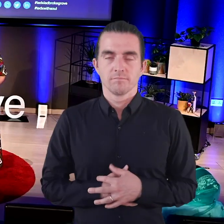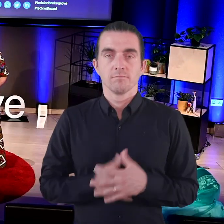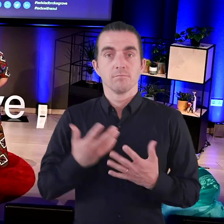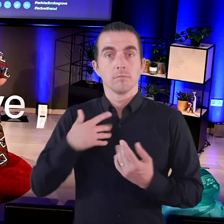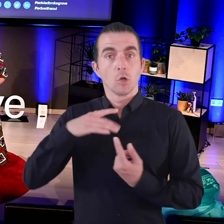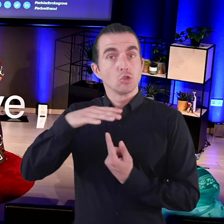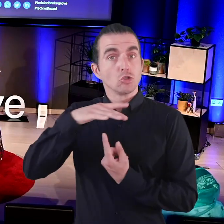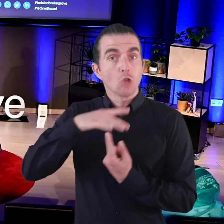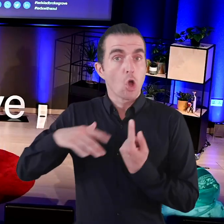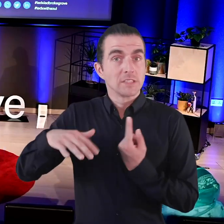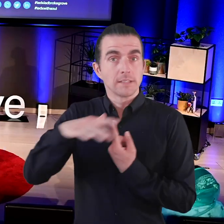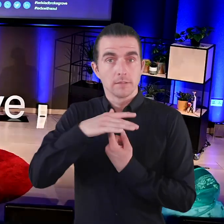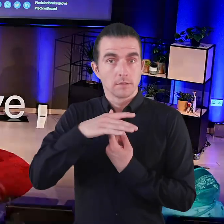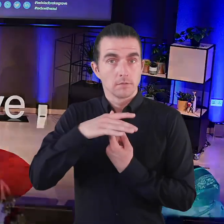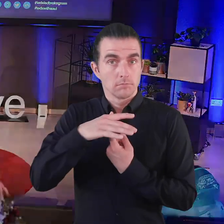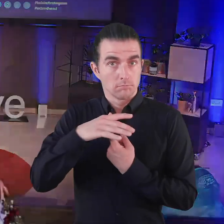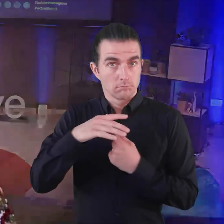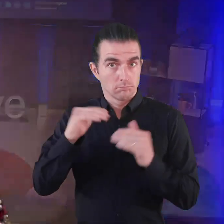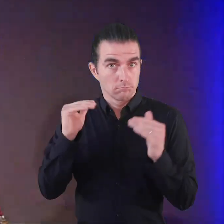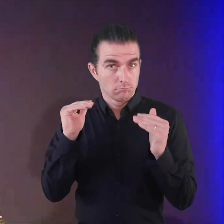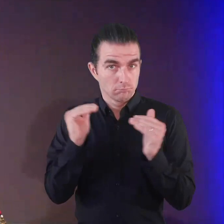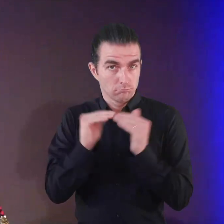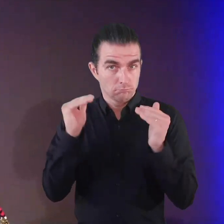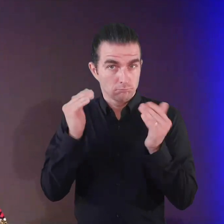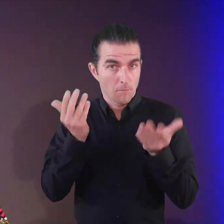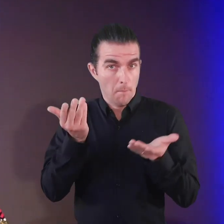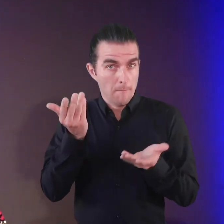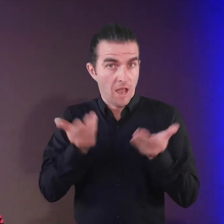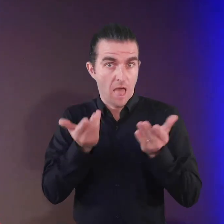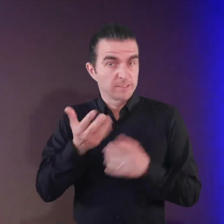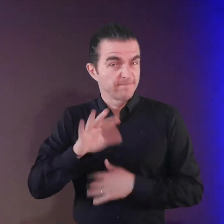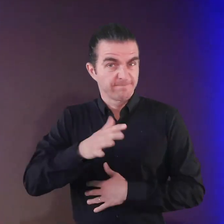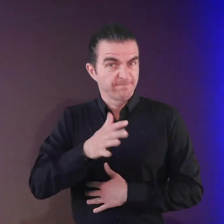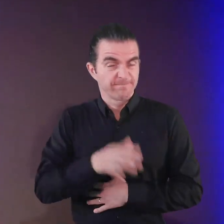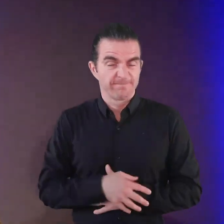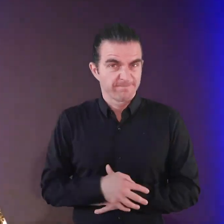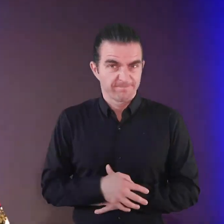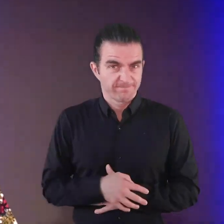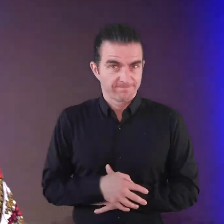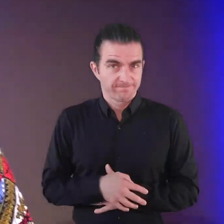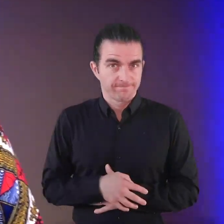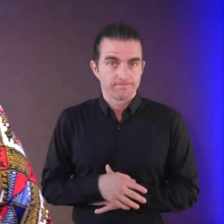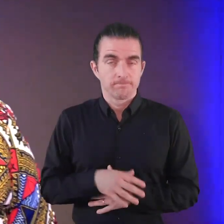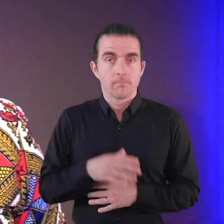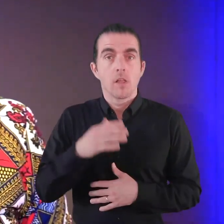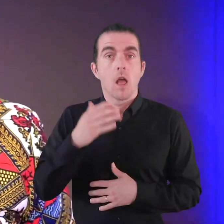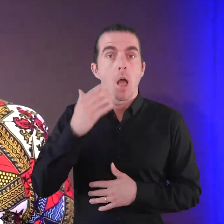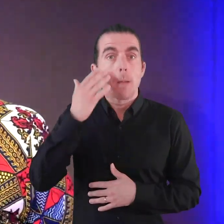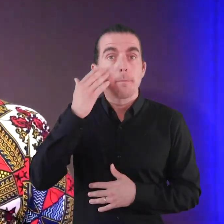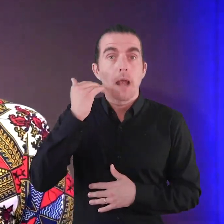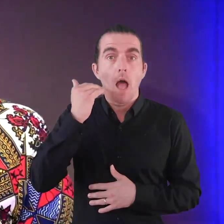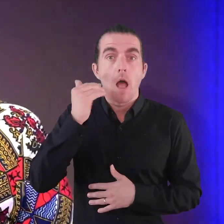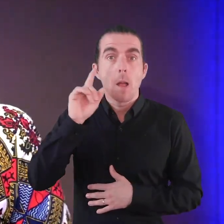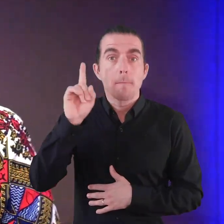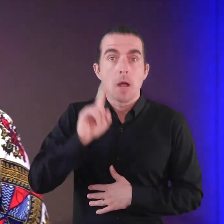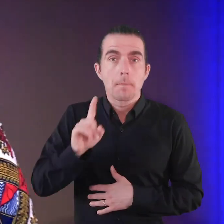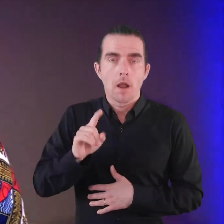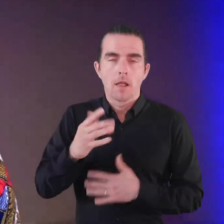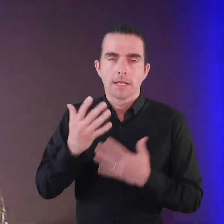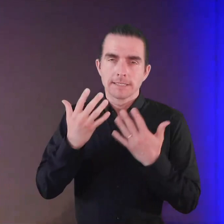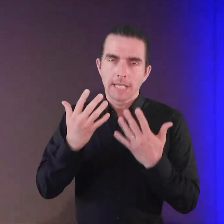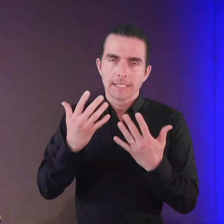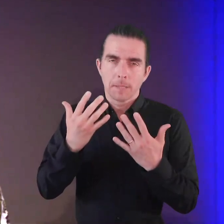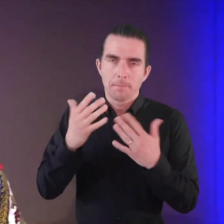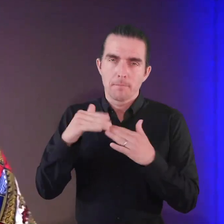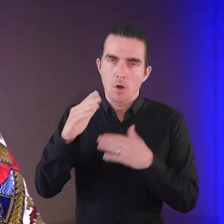Our society remains unequal and unbalanced. Black people are ten